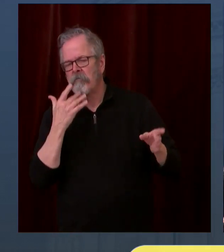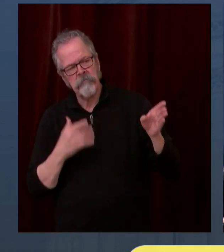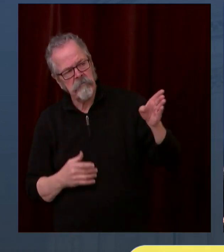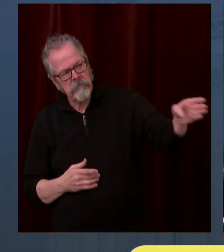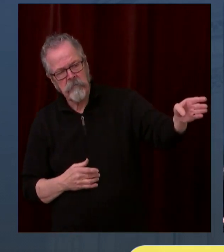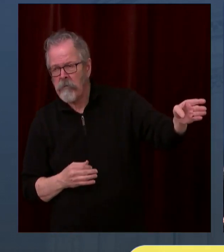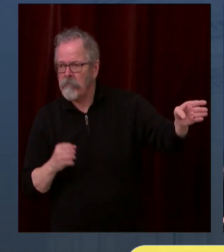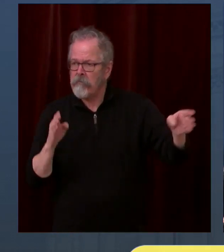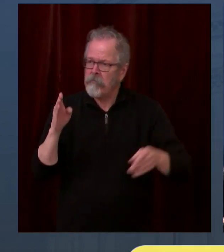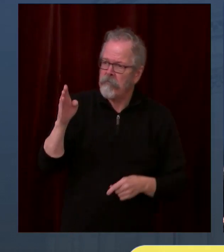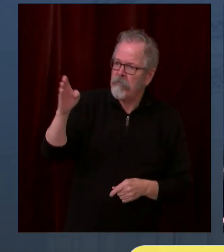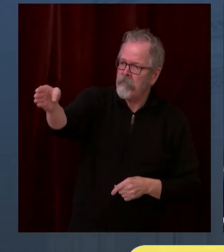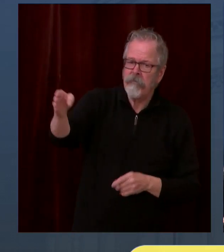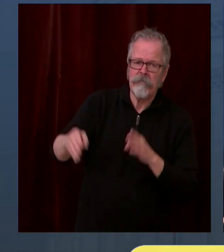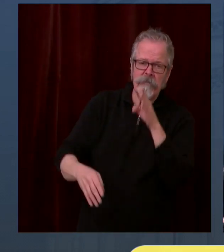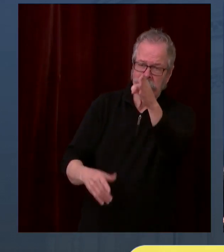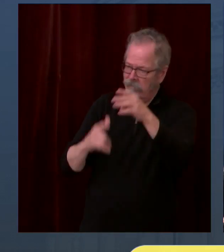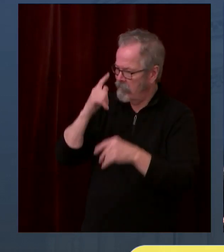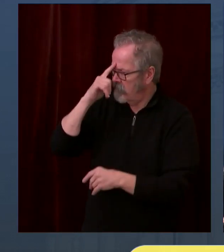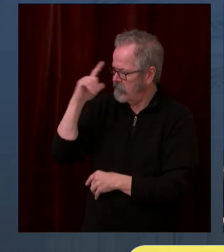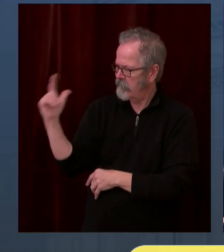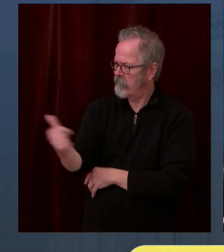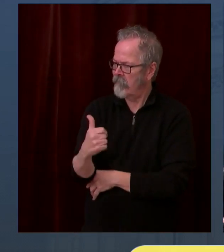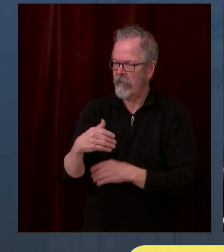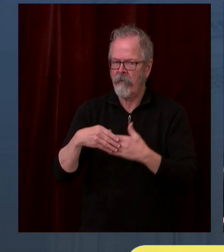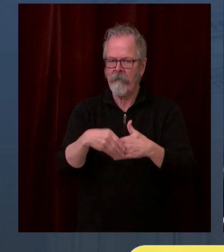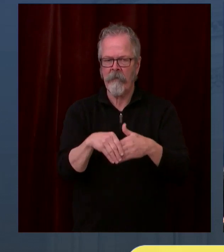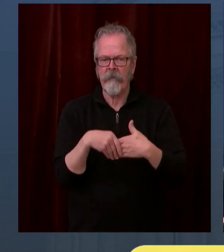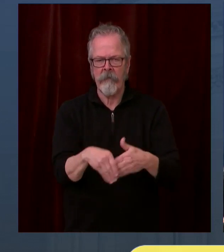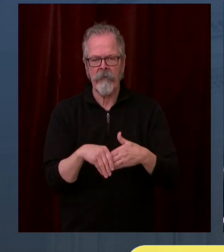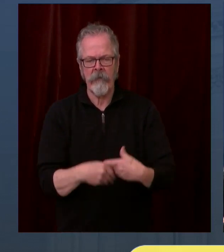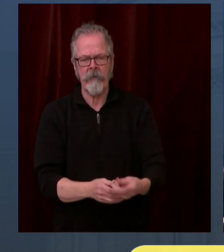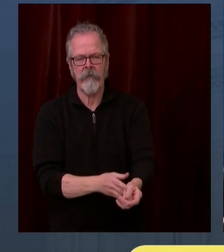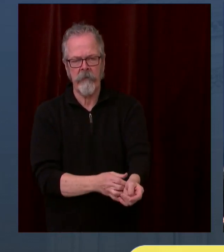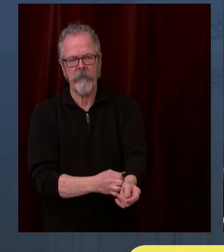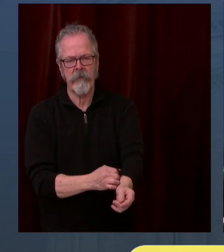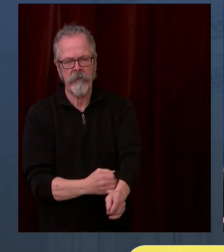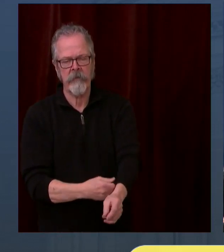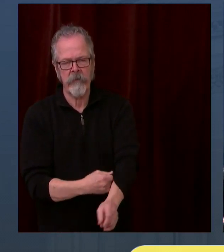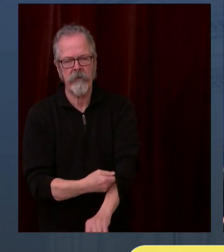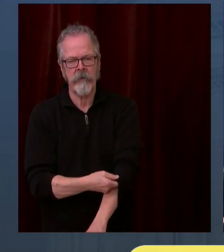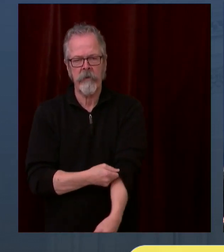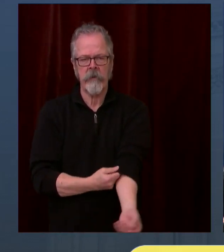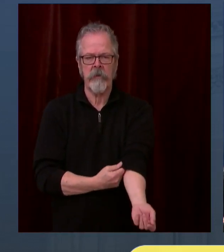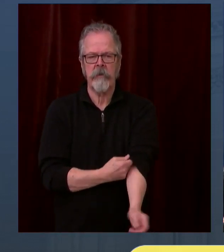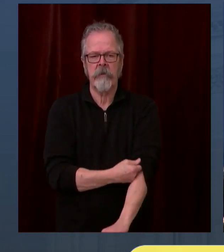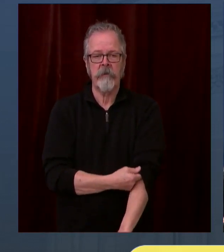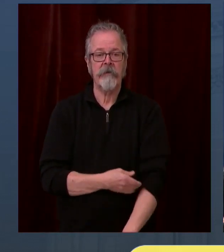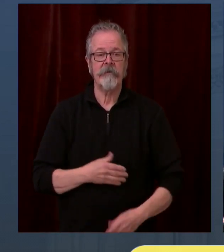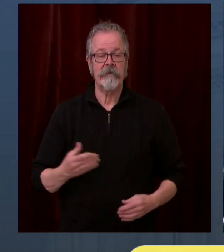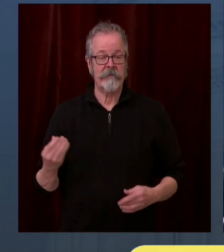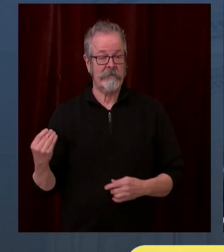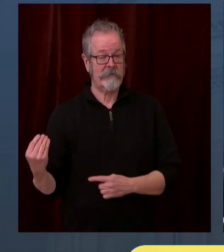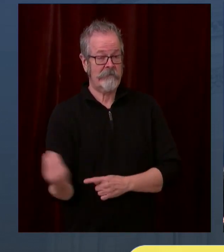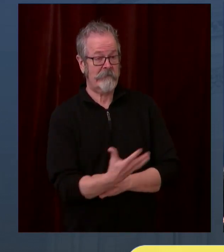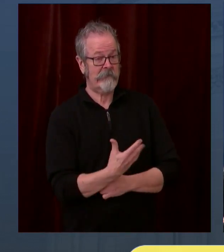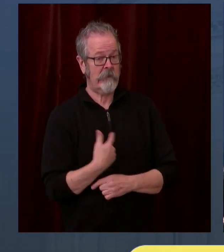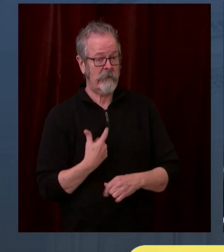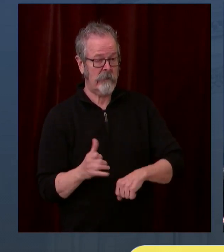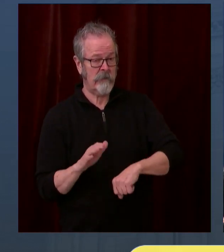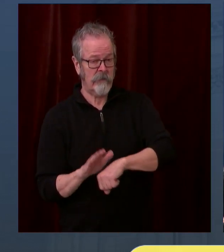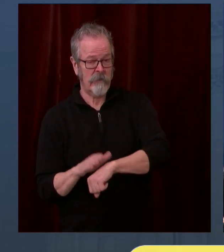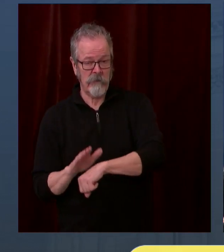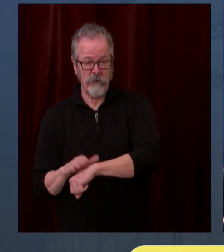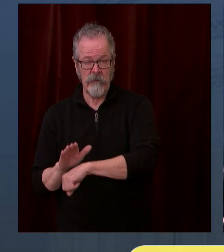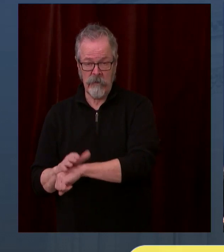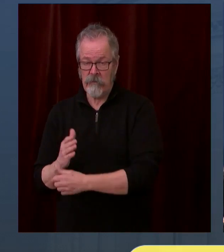experience. We have over a million and a half people as of this moment who are eligible for